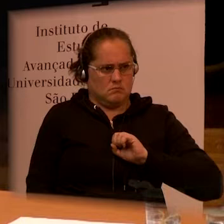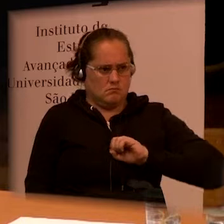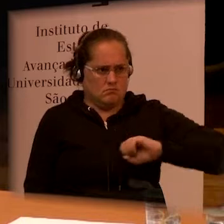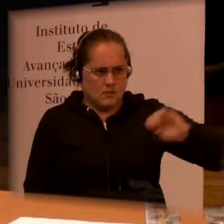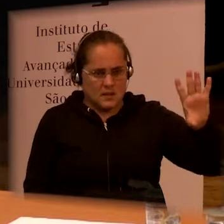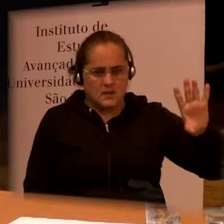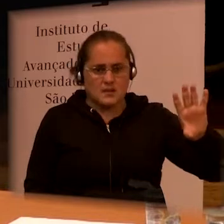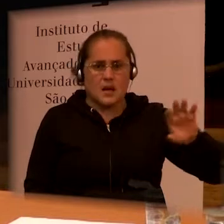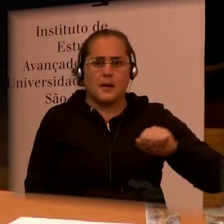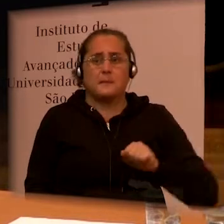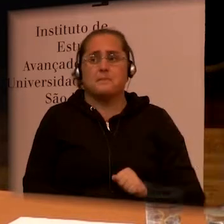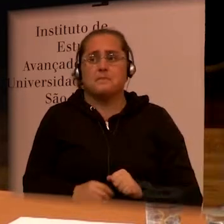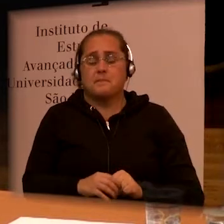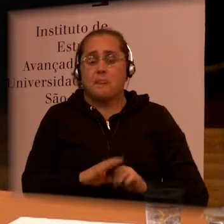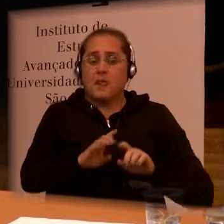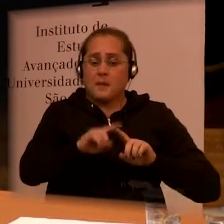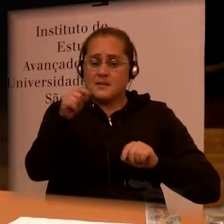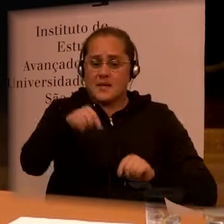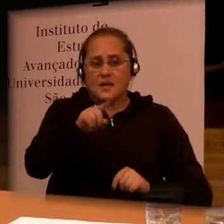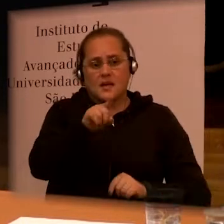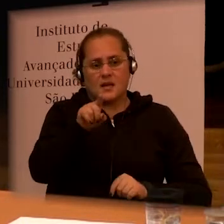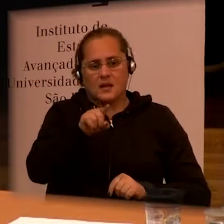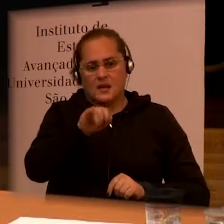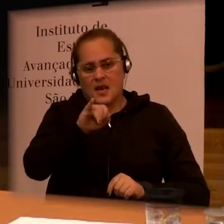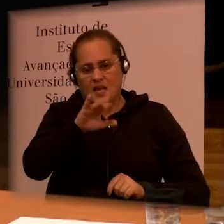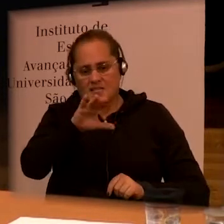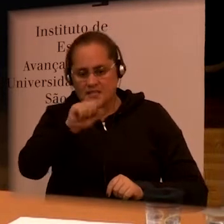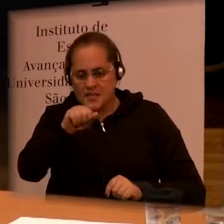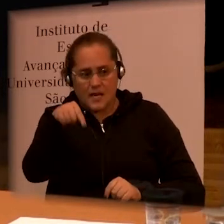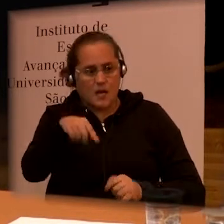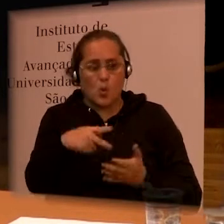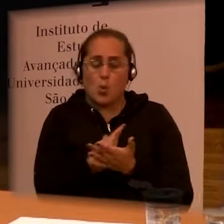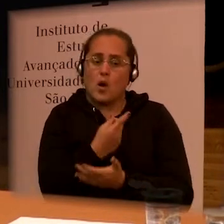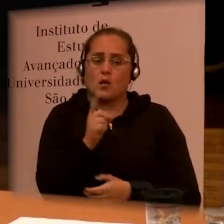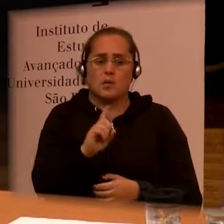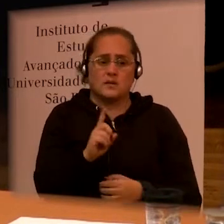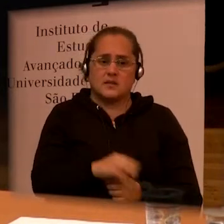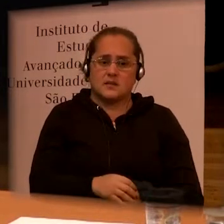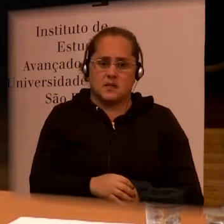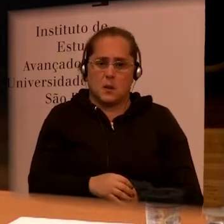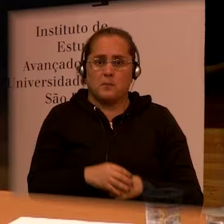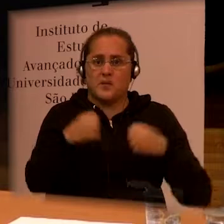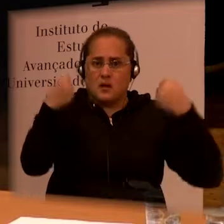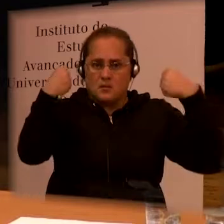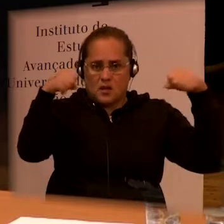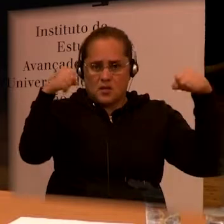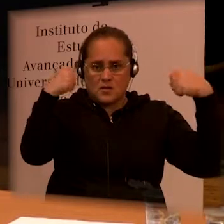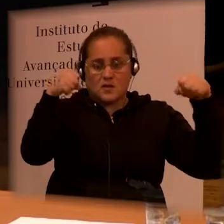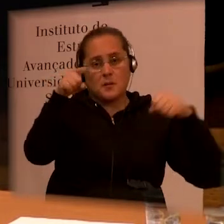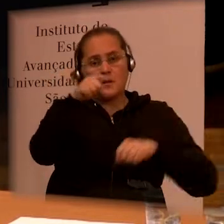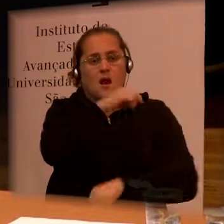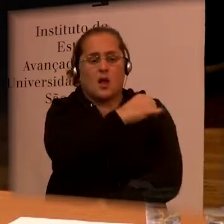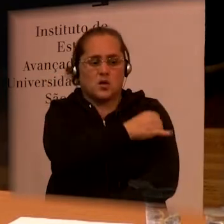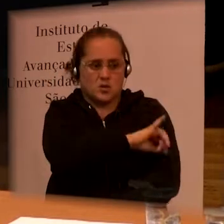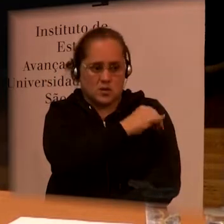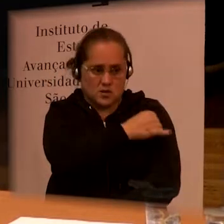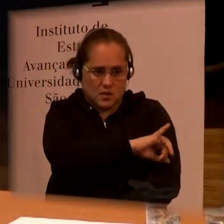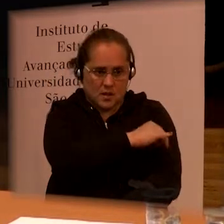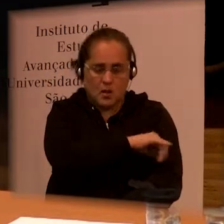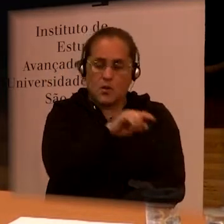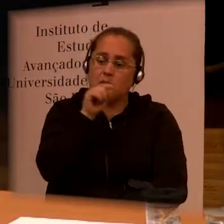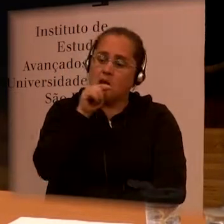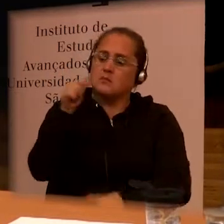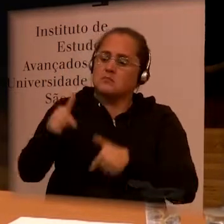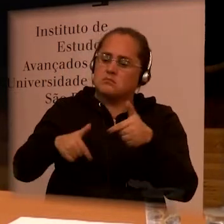so so the people, the physiotherapists and so on who we've been working with in Rio and in Recife they've noticed that the fathers